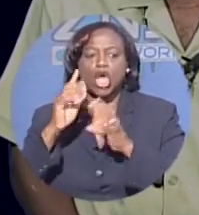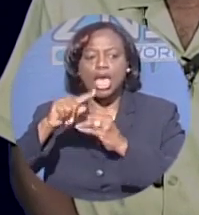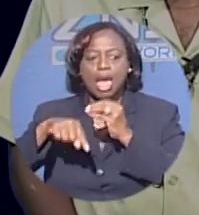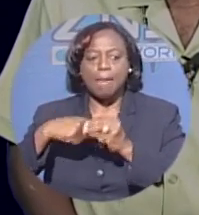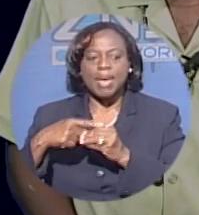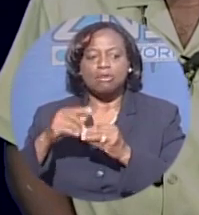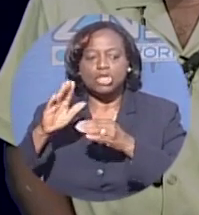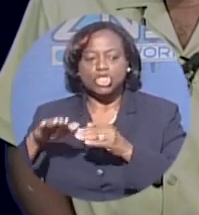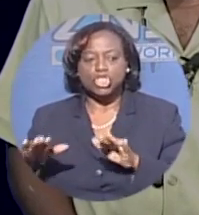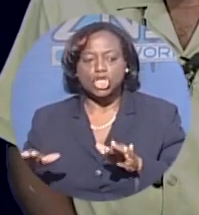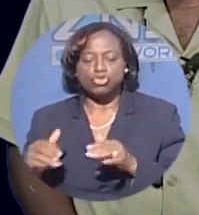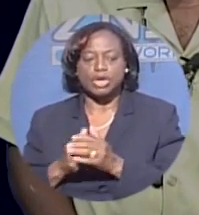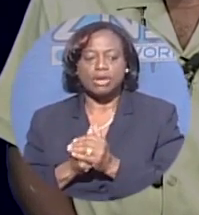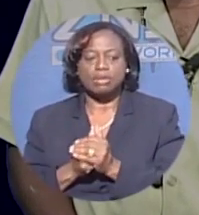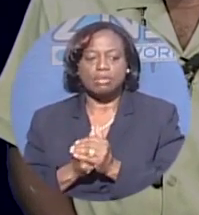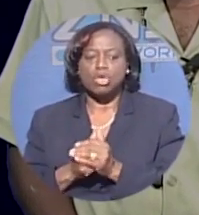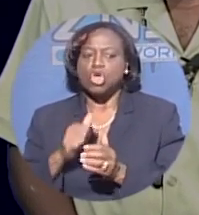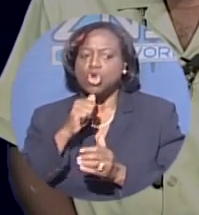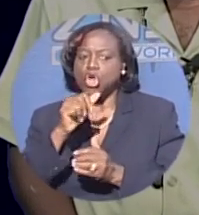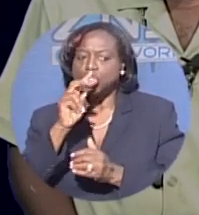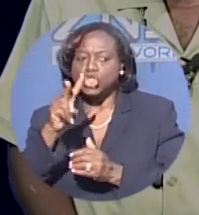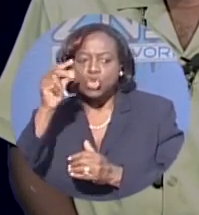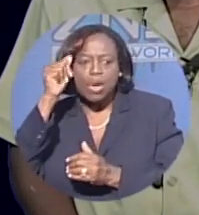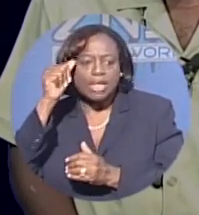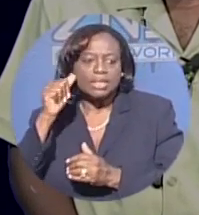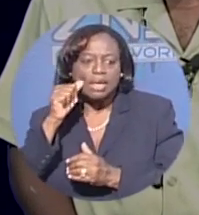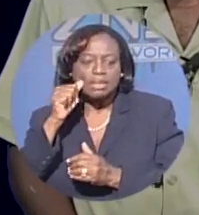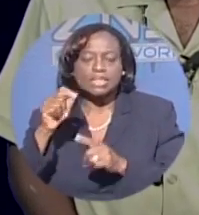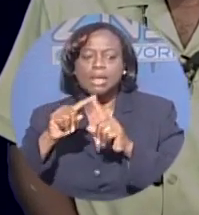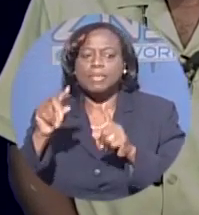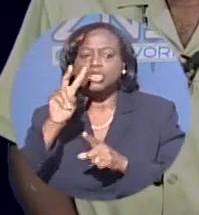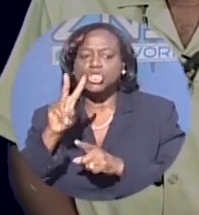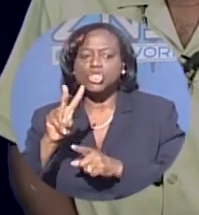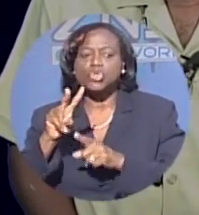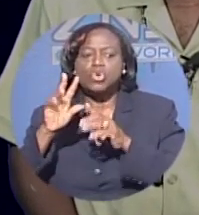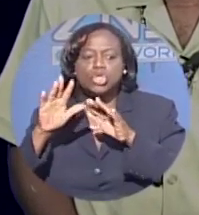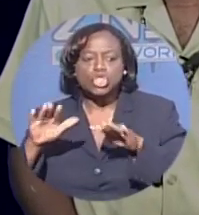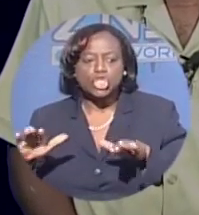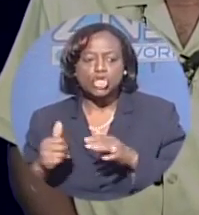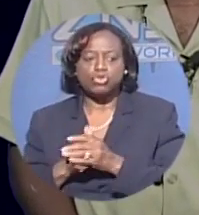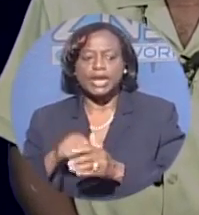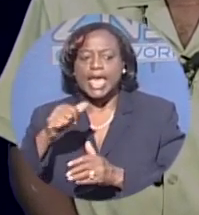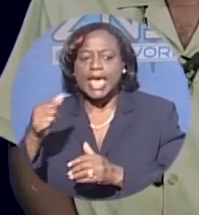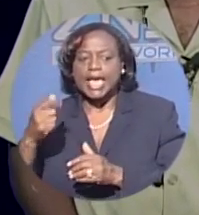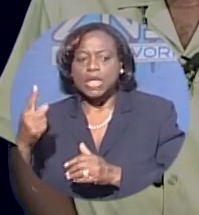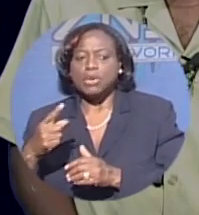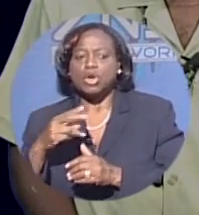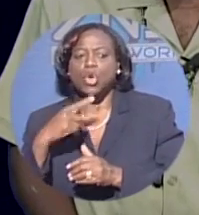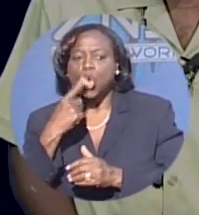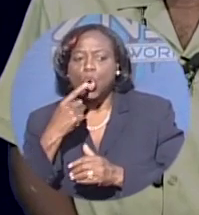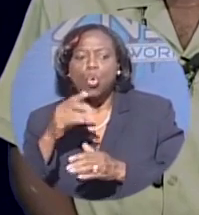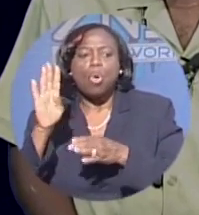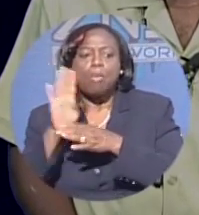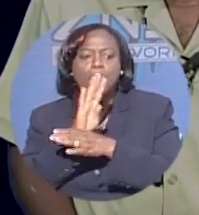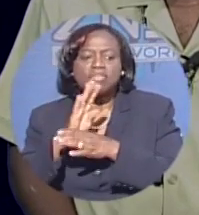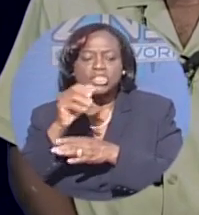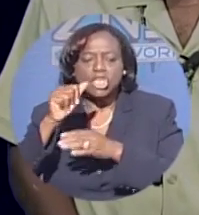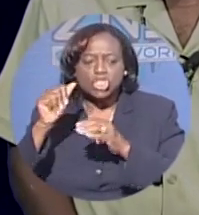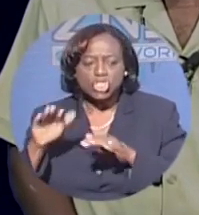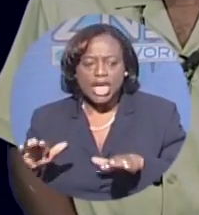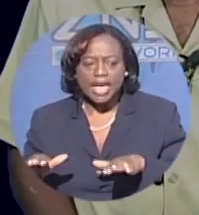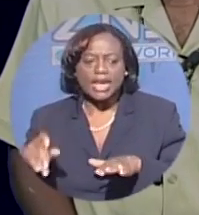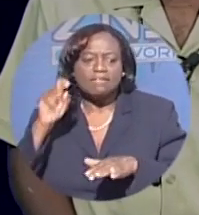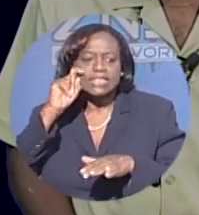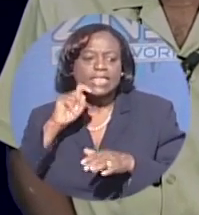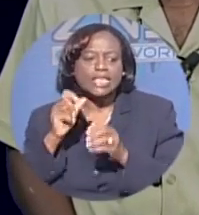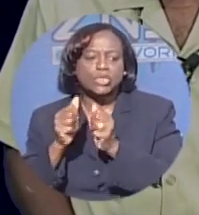not talking about two consenting adults. We're talking about children, anyone who molests a child, as